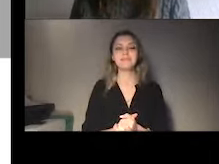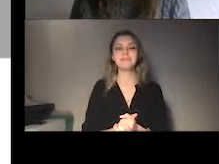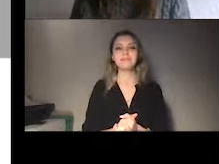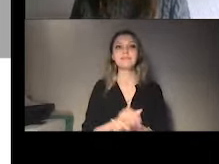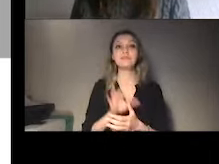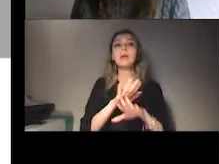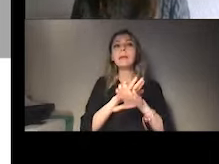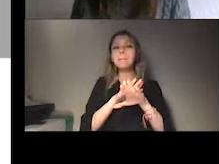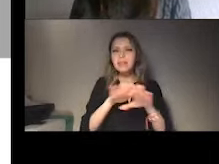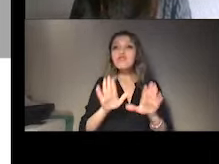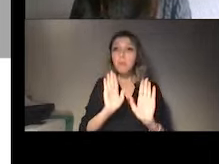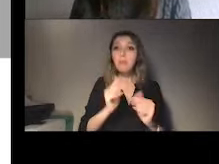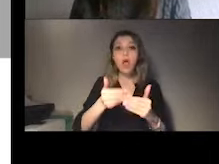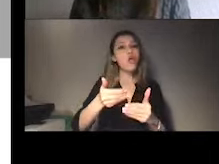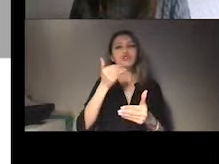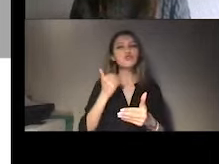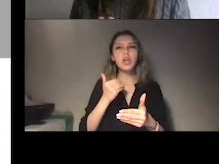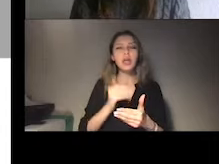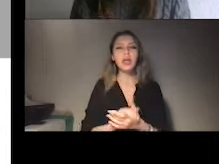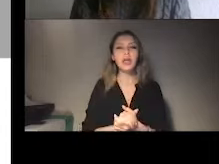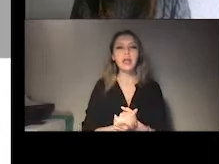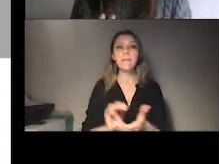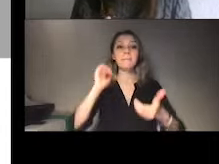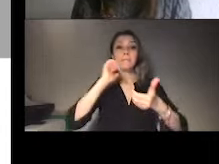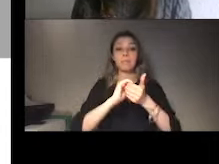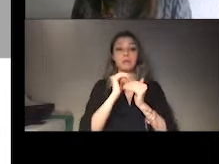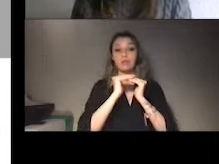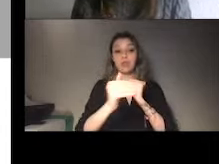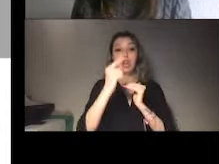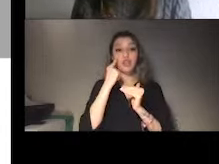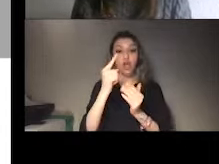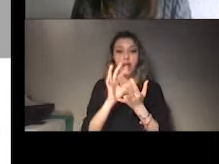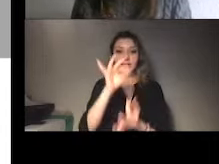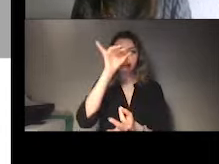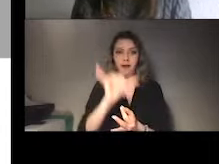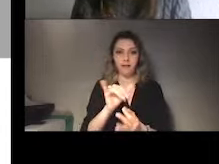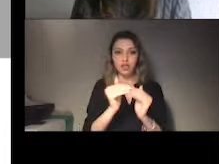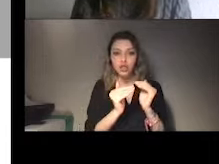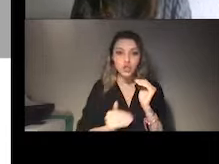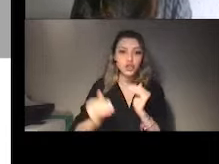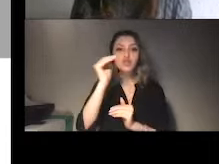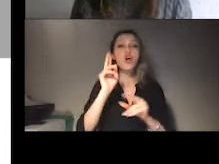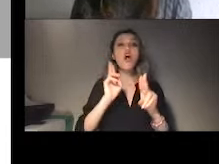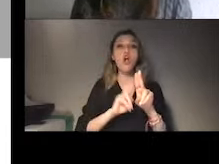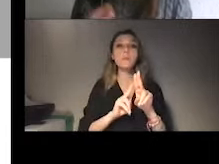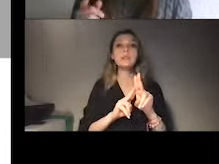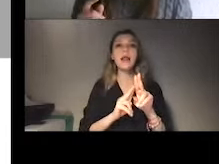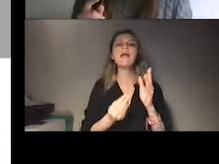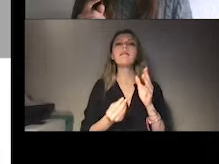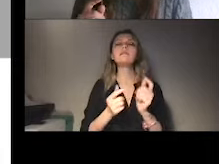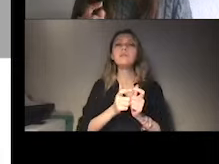developed to help in monitoring the level of implementation of recommendations. And